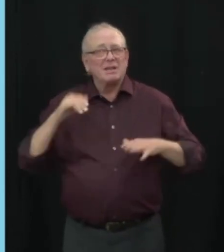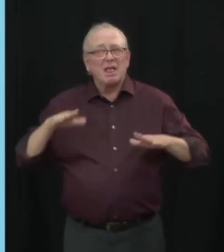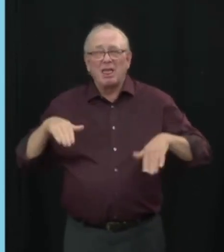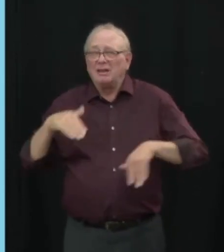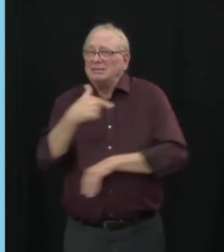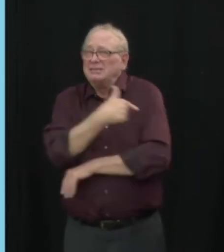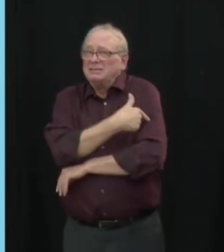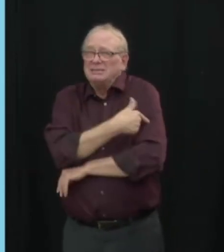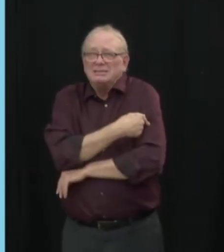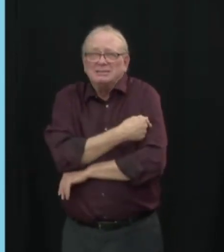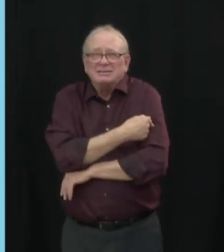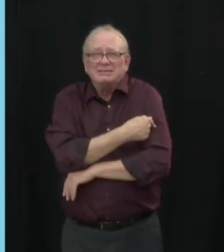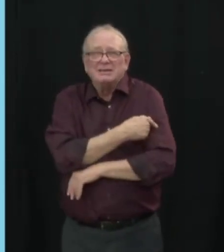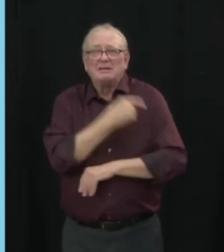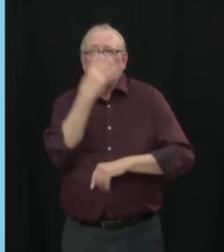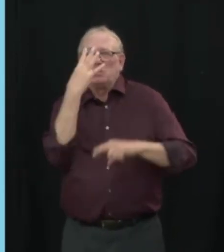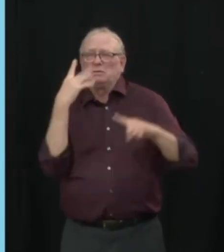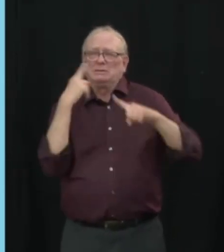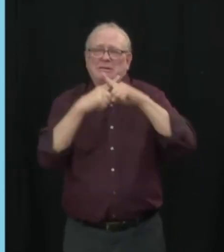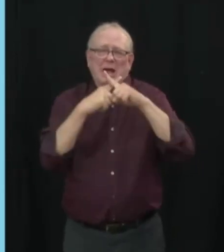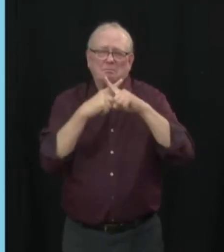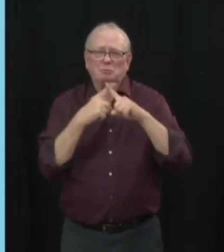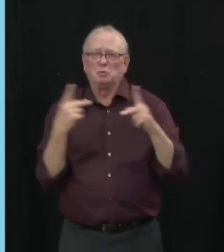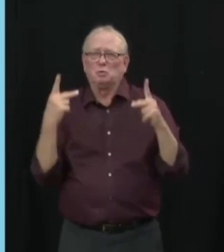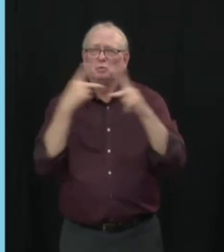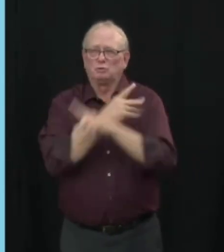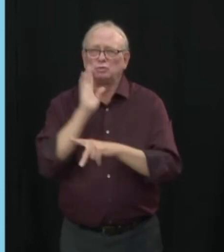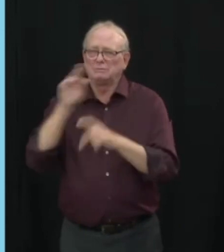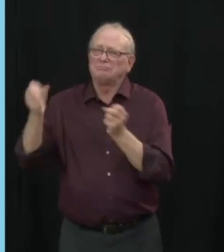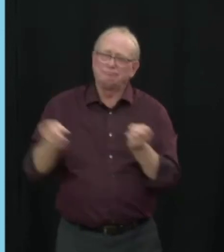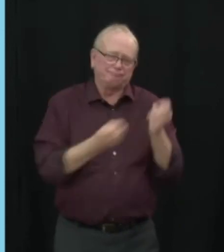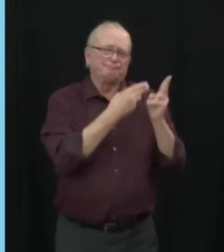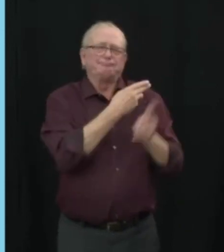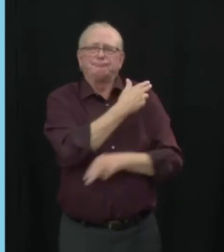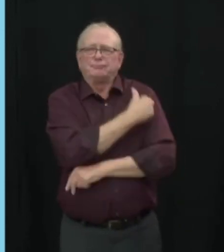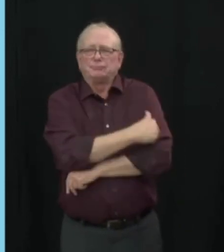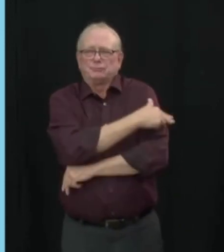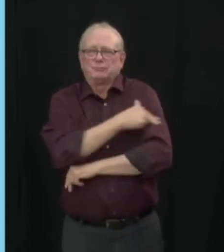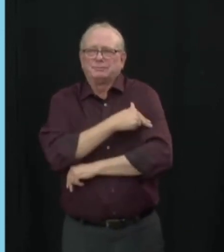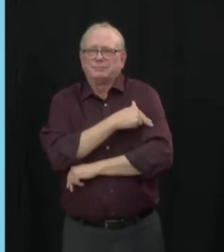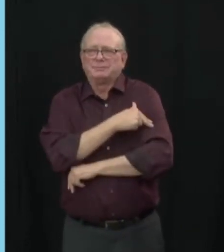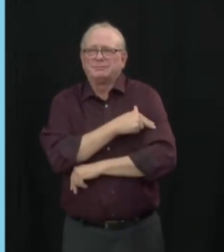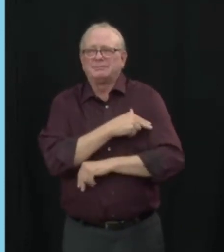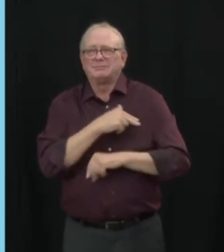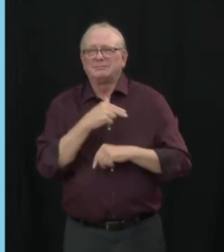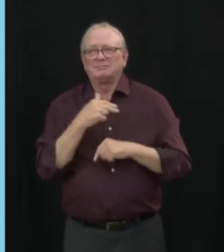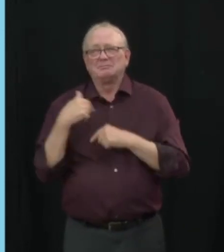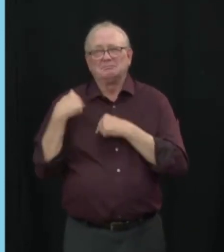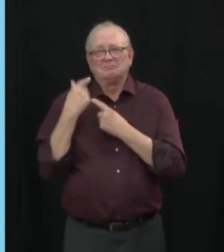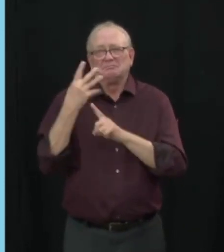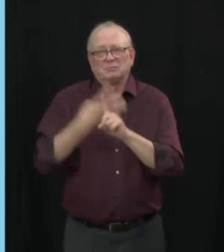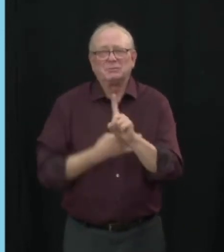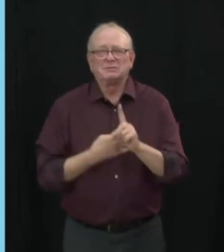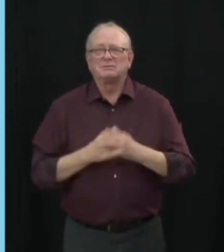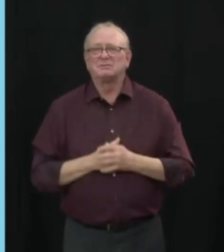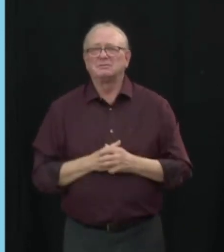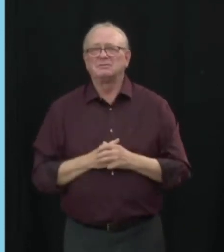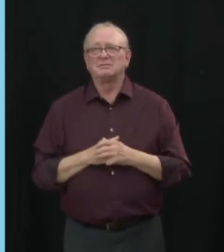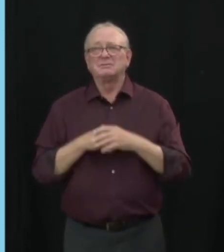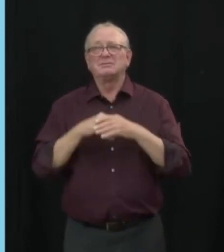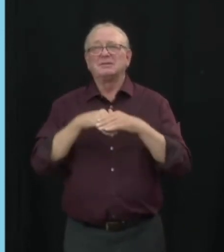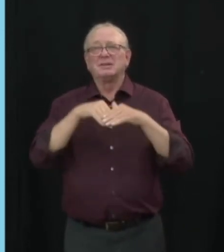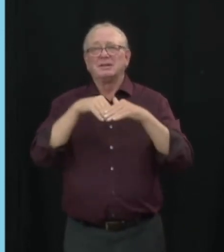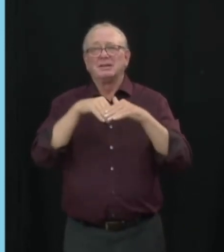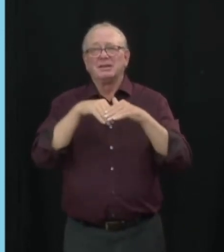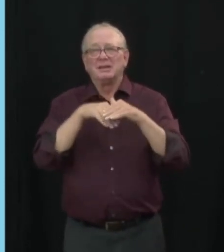more than four times more likely to be hospitalized with COVID-19 and almost six times more likely to die from